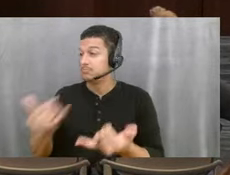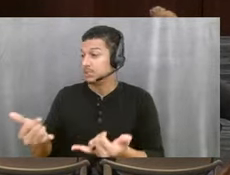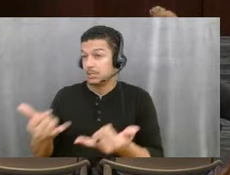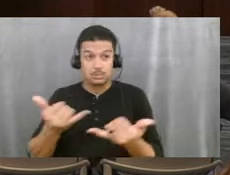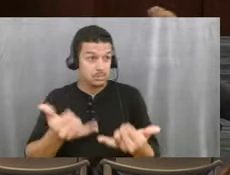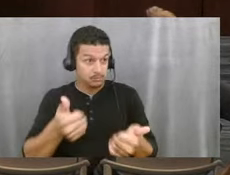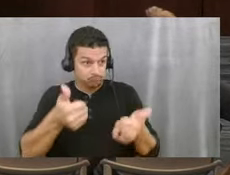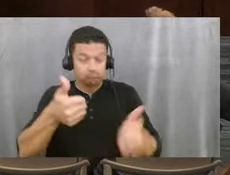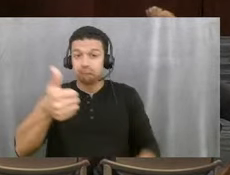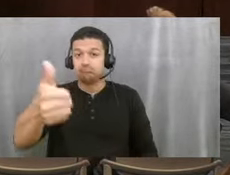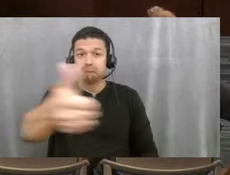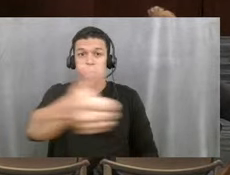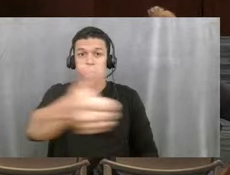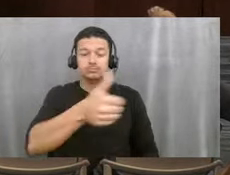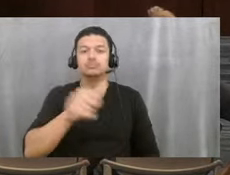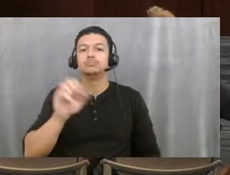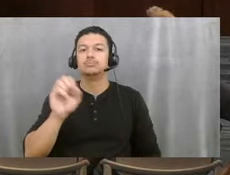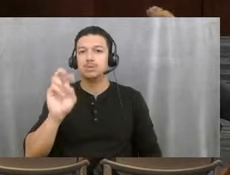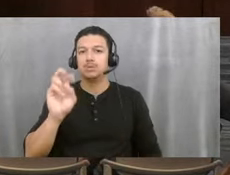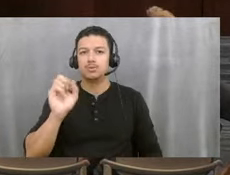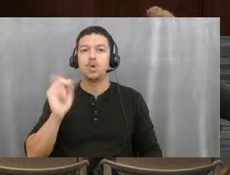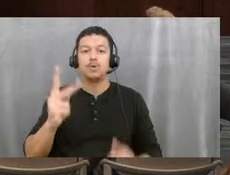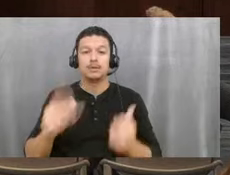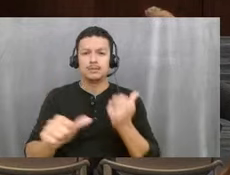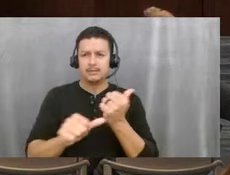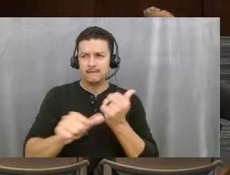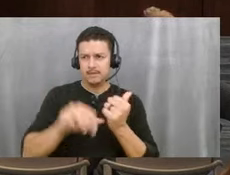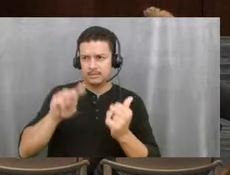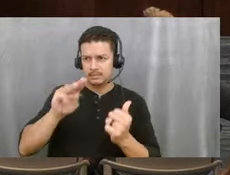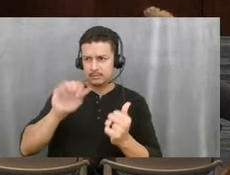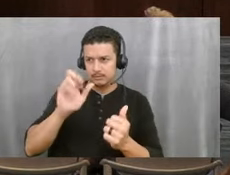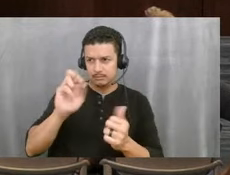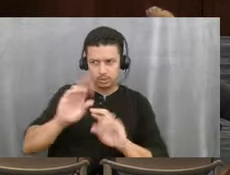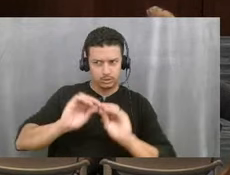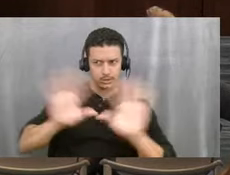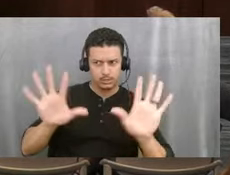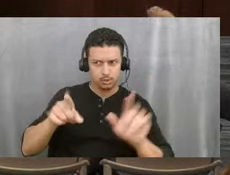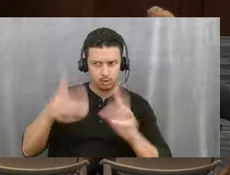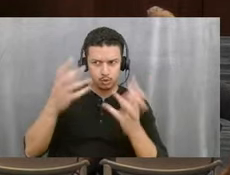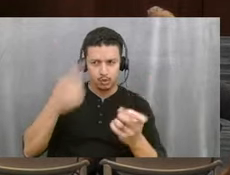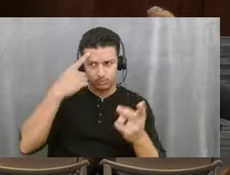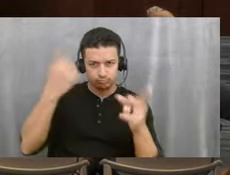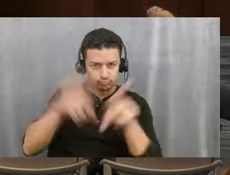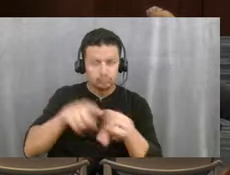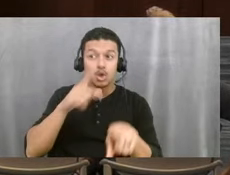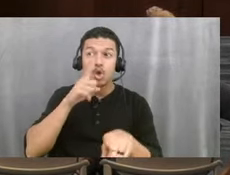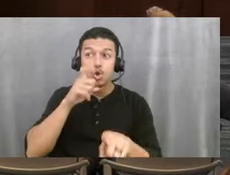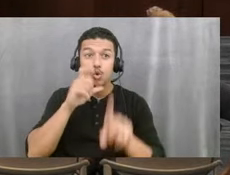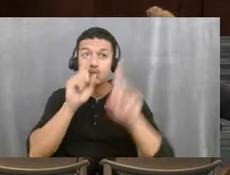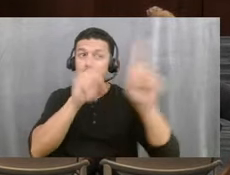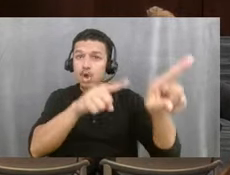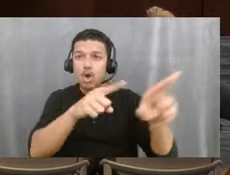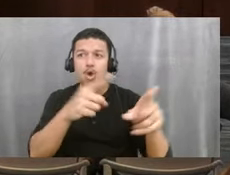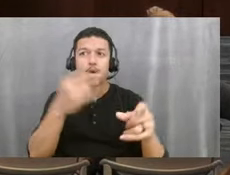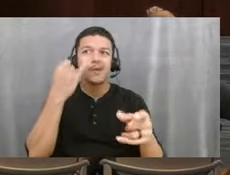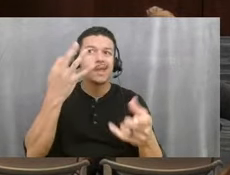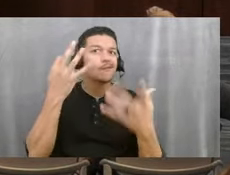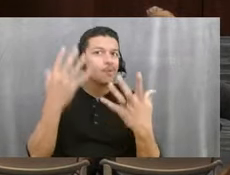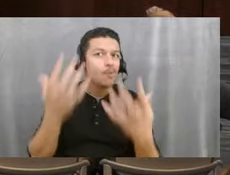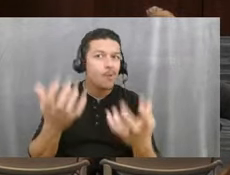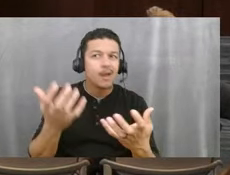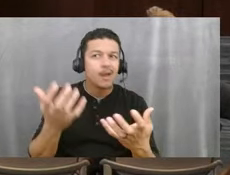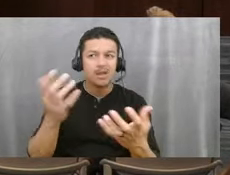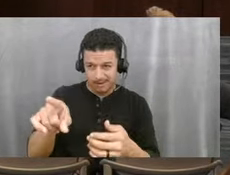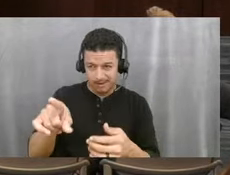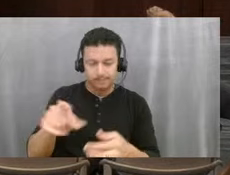So Vice Mayor, I want to be absolutely clear. You're looking for consensus on who wants to go and all of that. Yeah, correct. Just because I think the